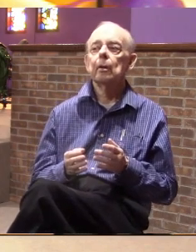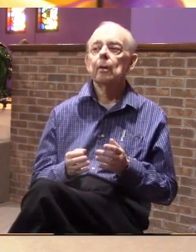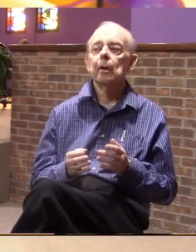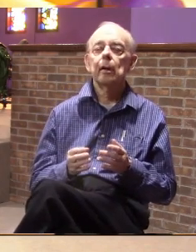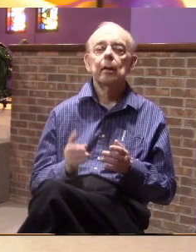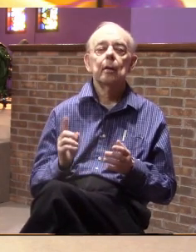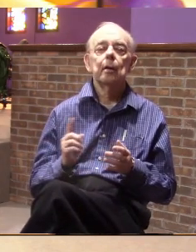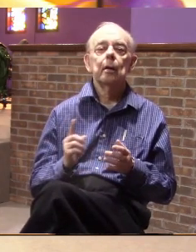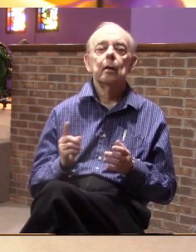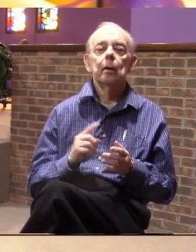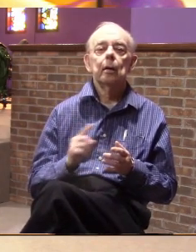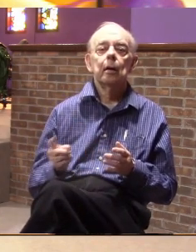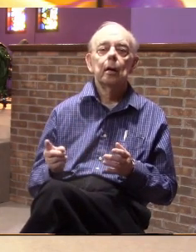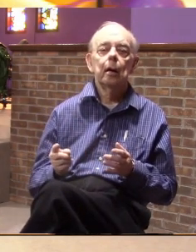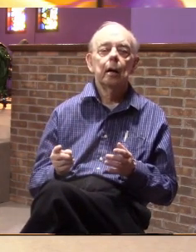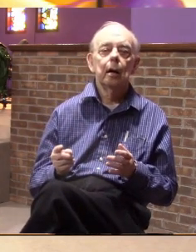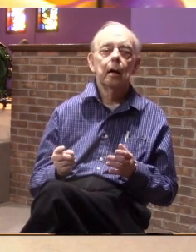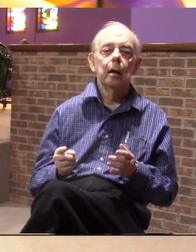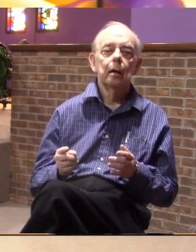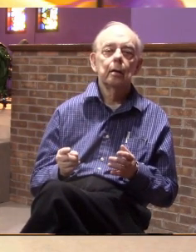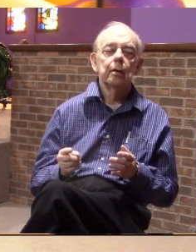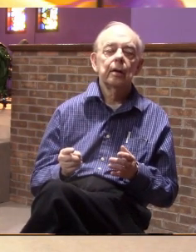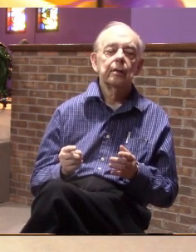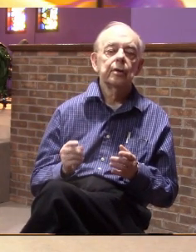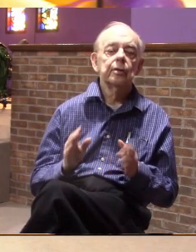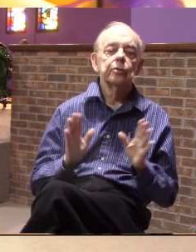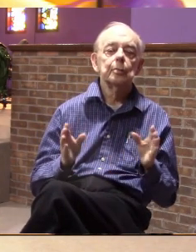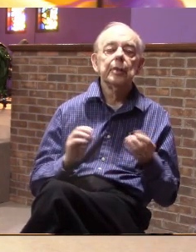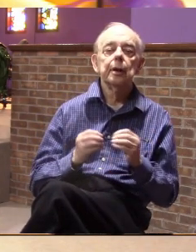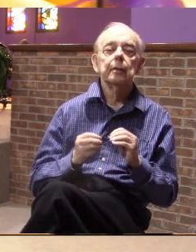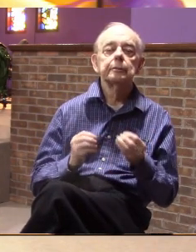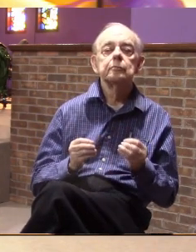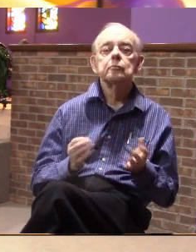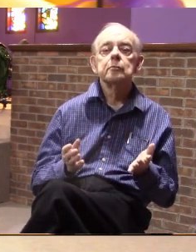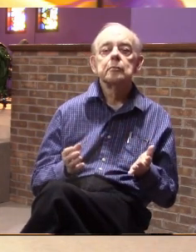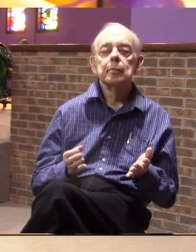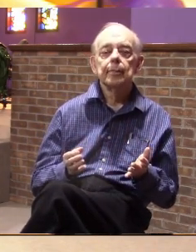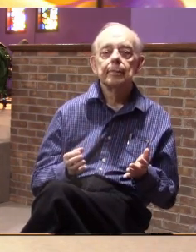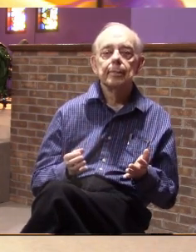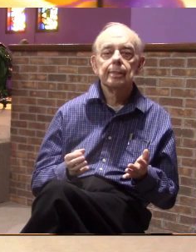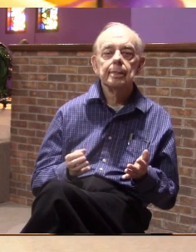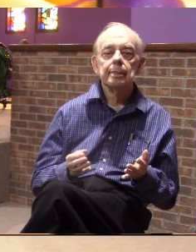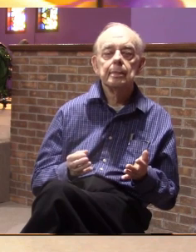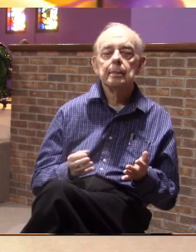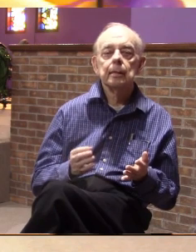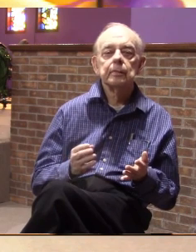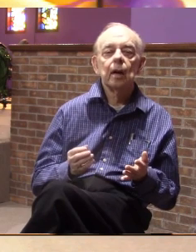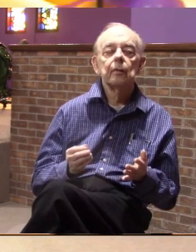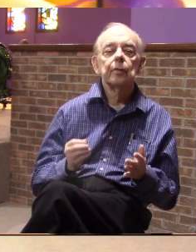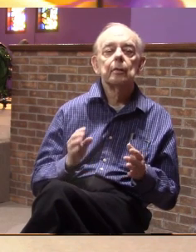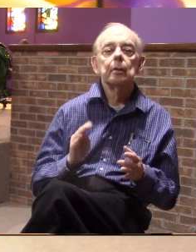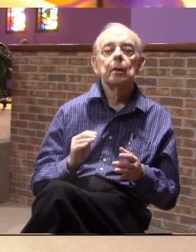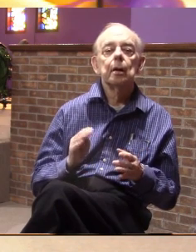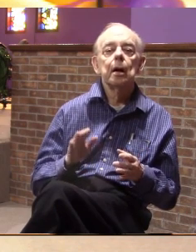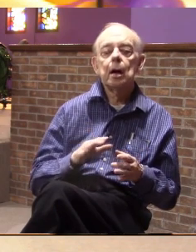where they are so great in number of the median income